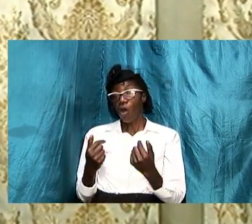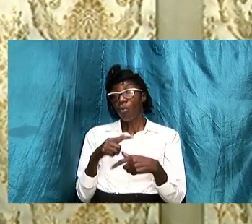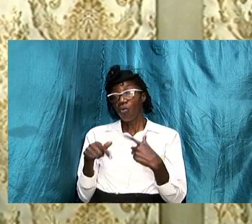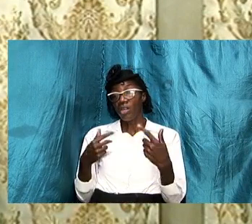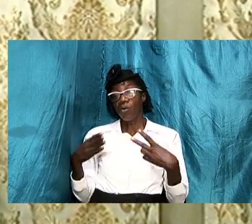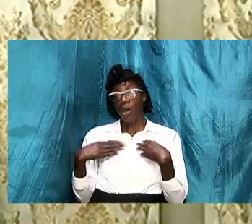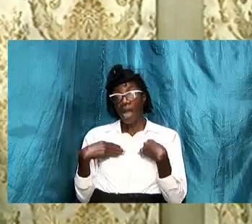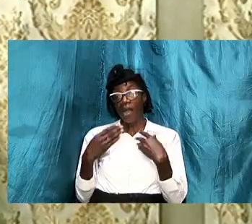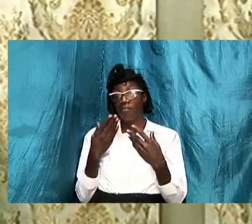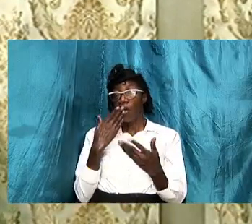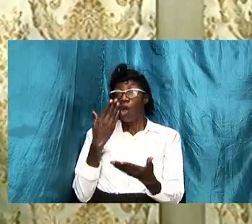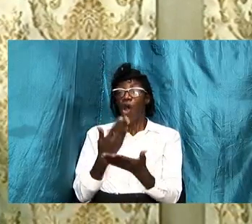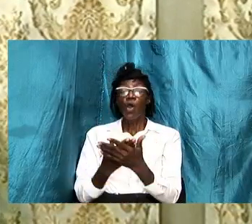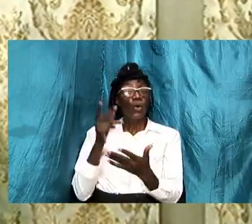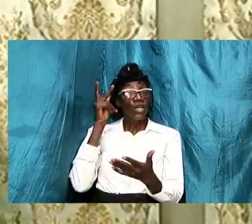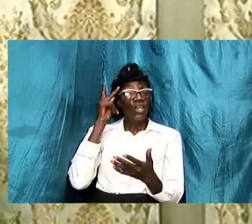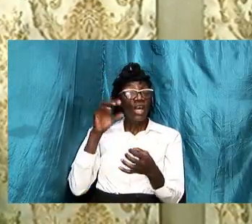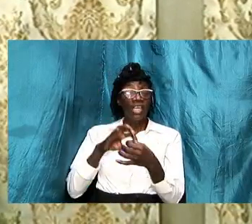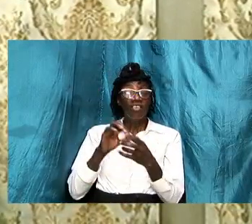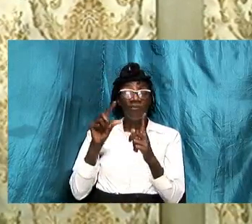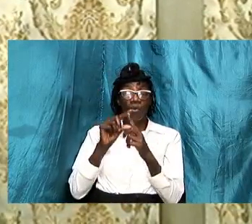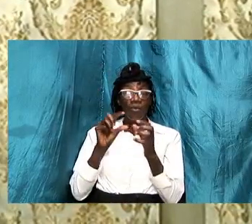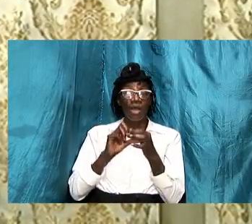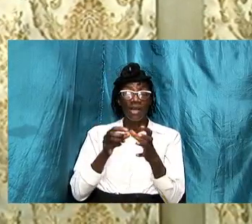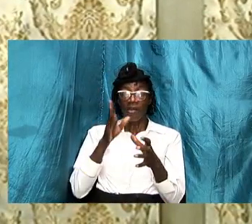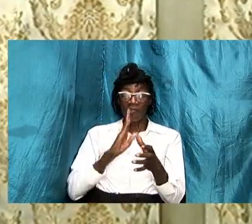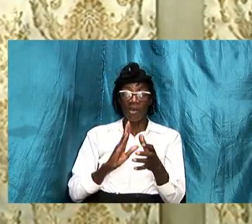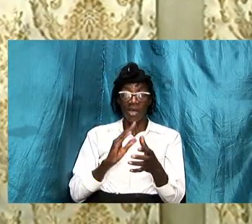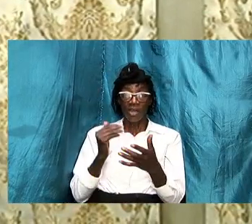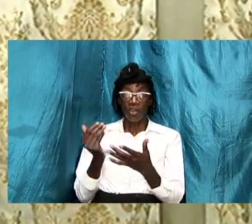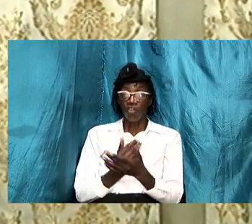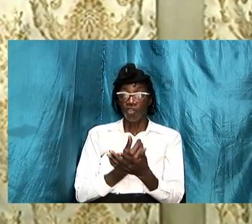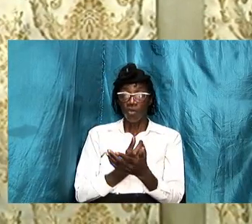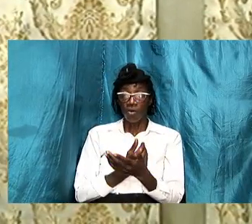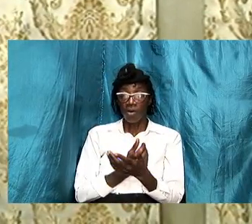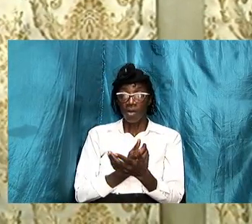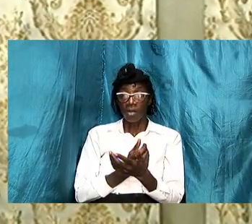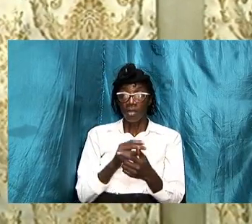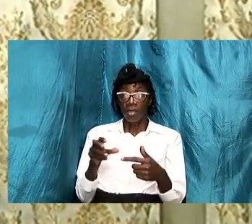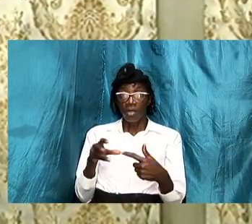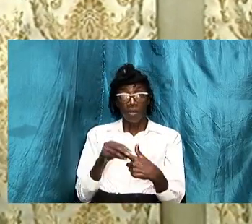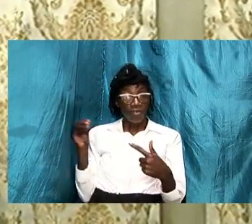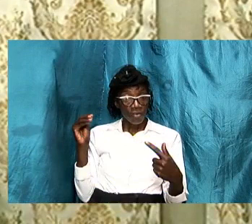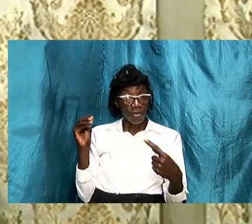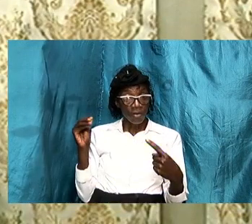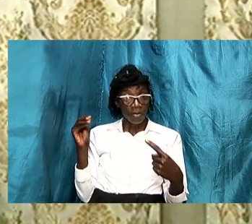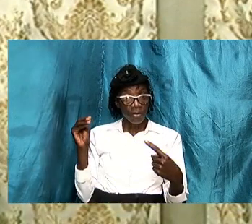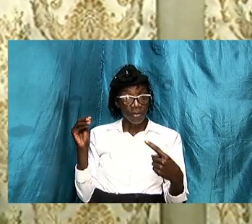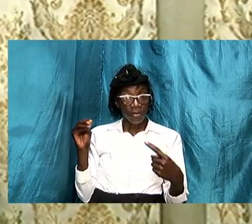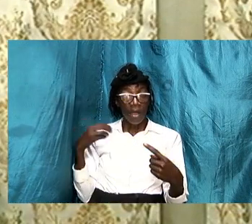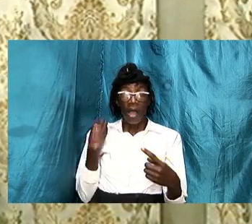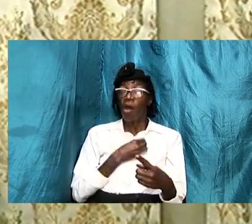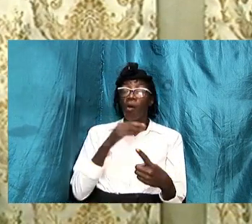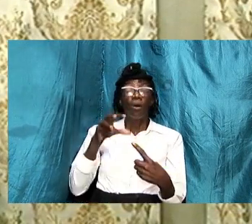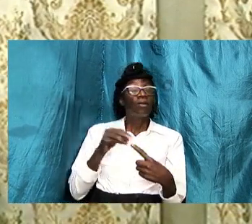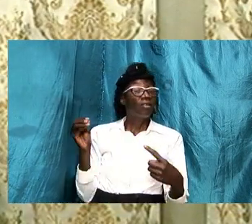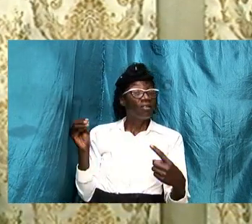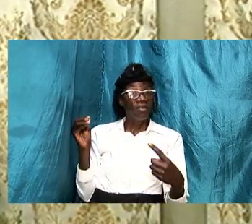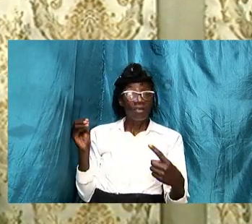knowledge knowledge of the word of god so our decisions listen to this our decisions